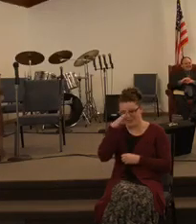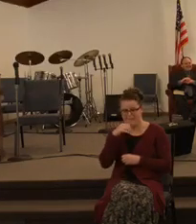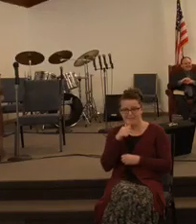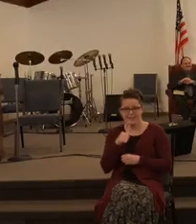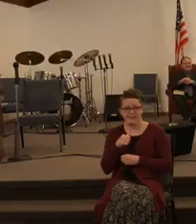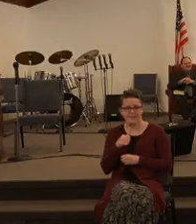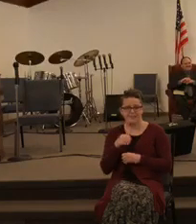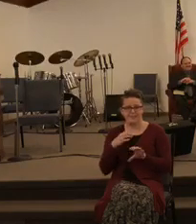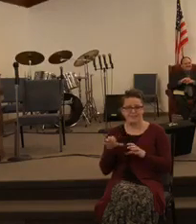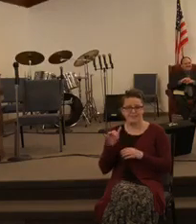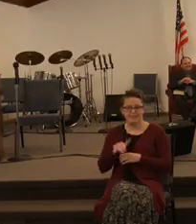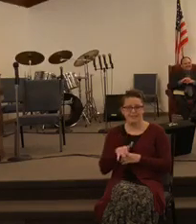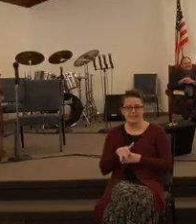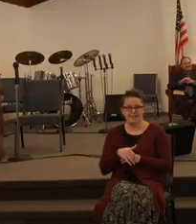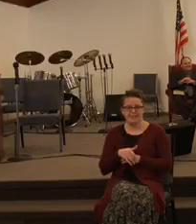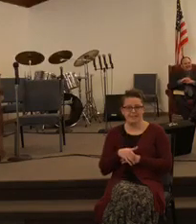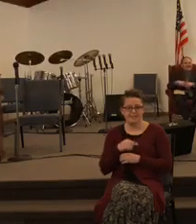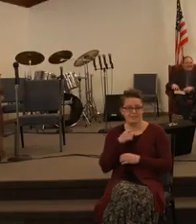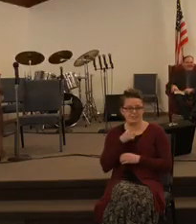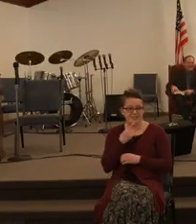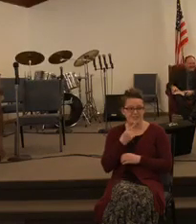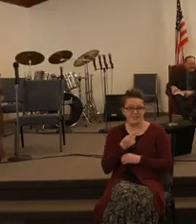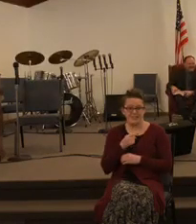said well your dad doesn't do anything